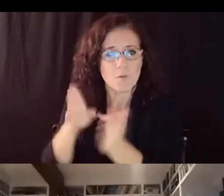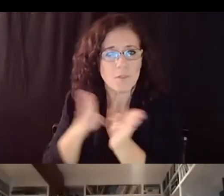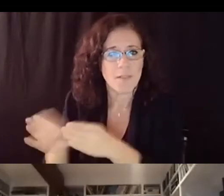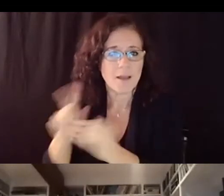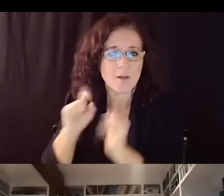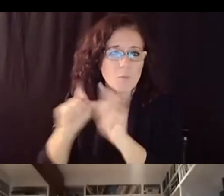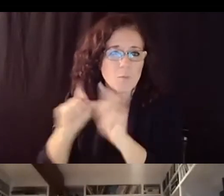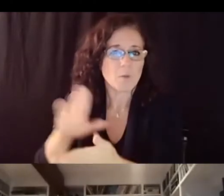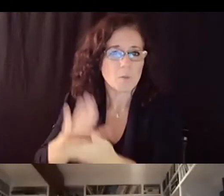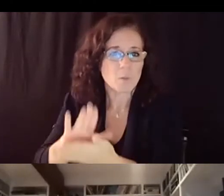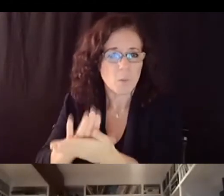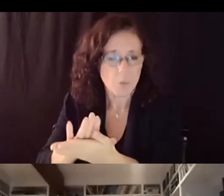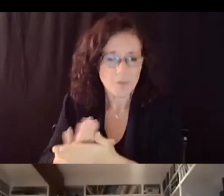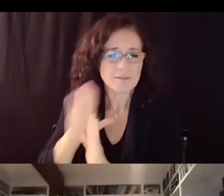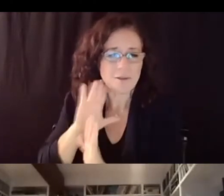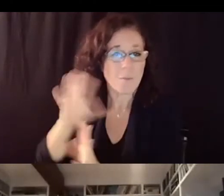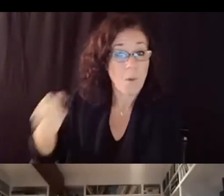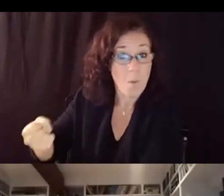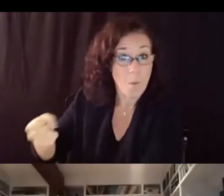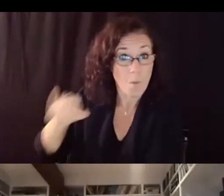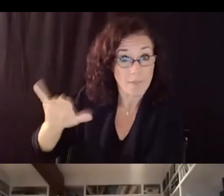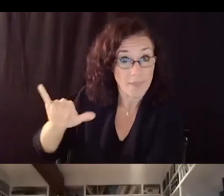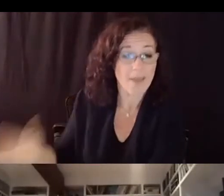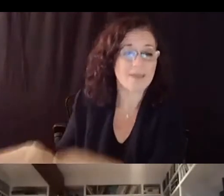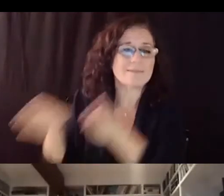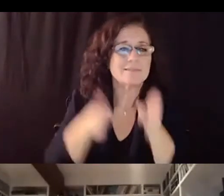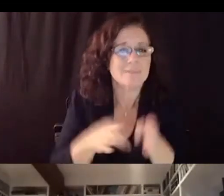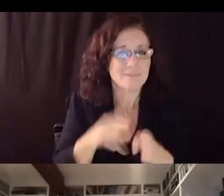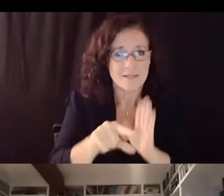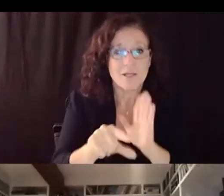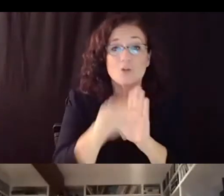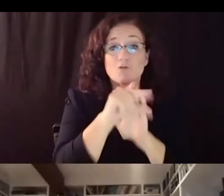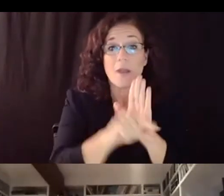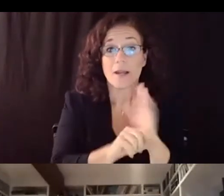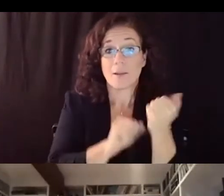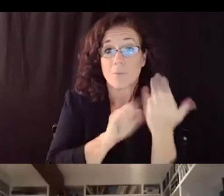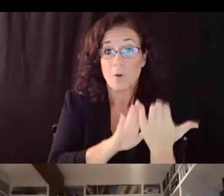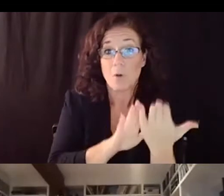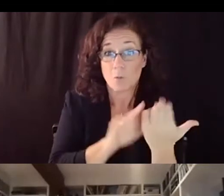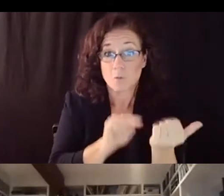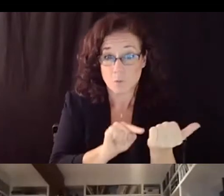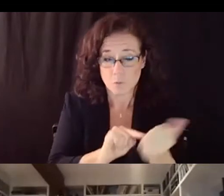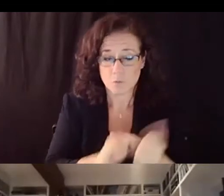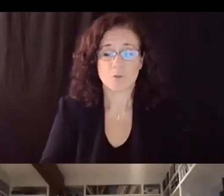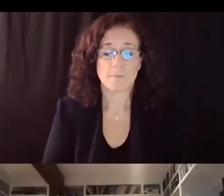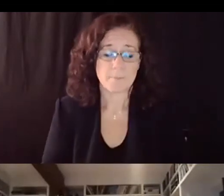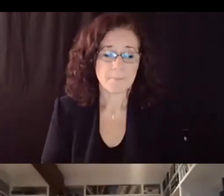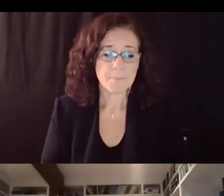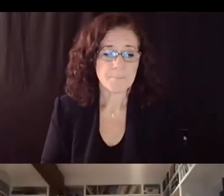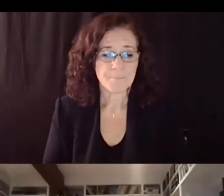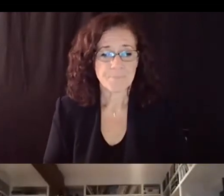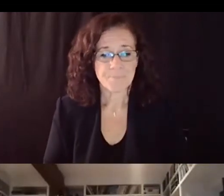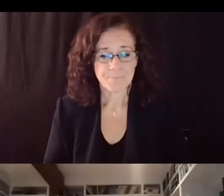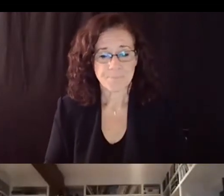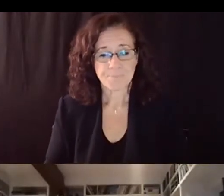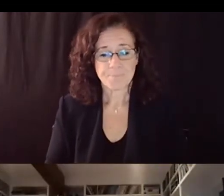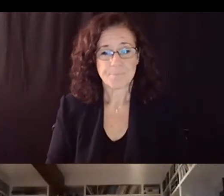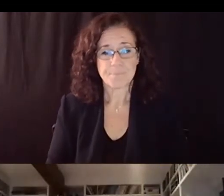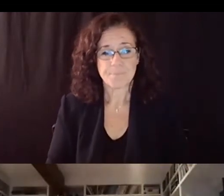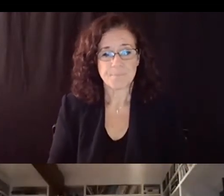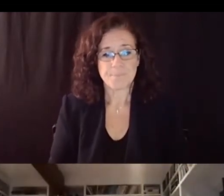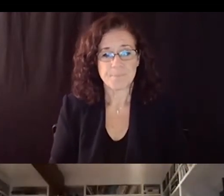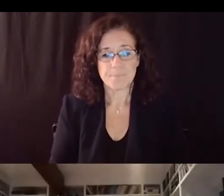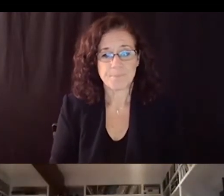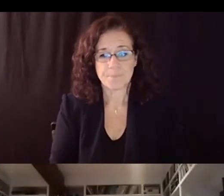but i want to move on to the um to the grading practices or the grading policy at hand tonight um